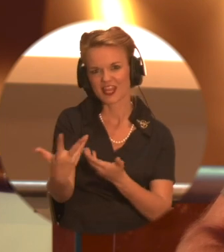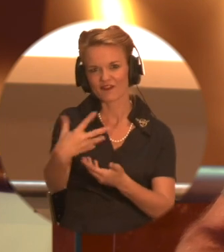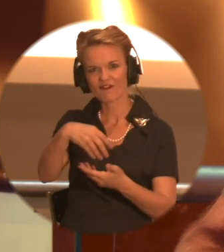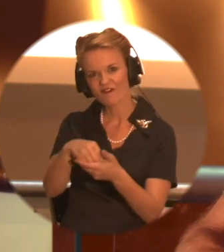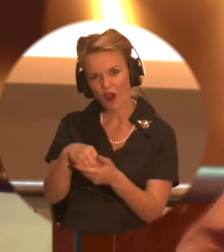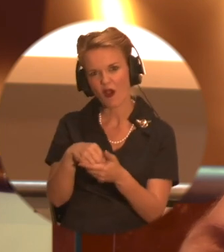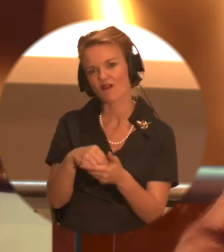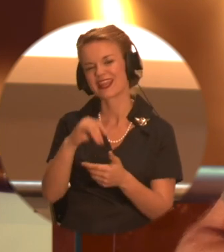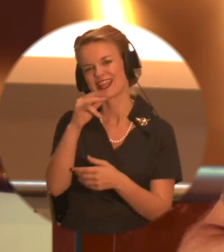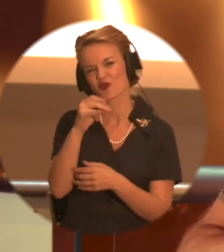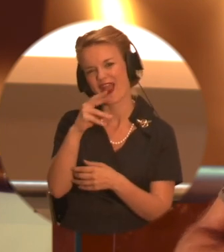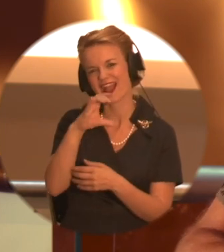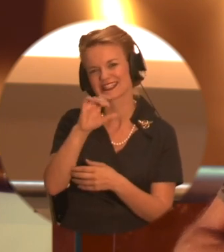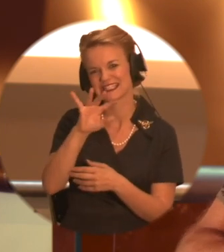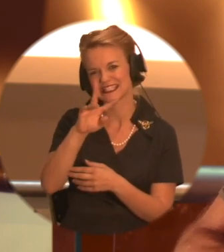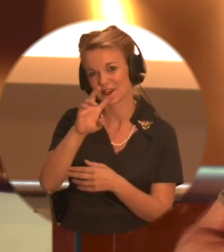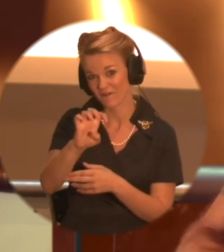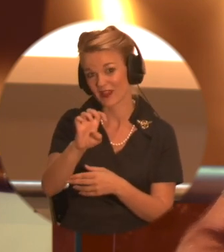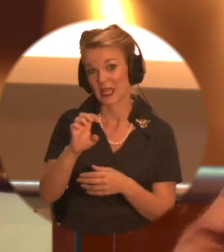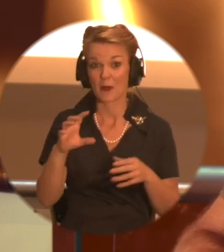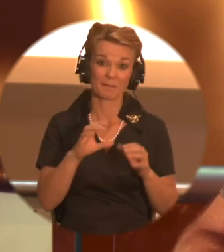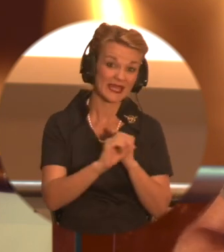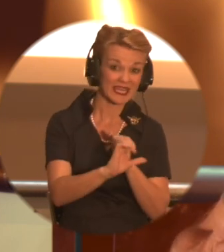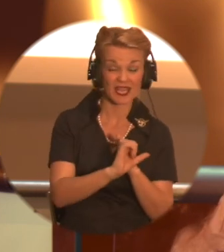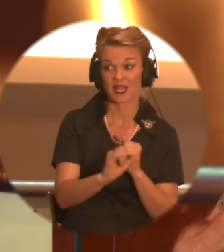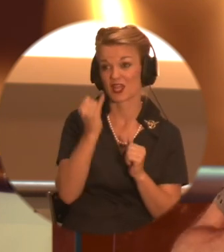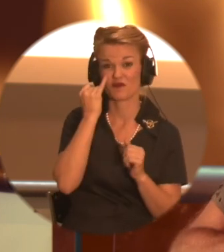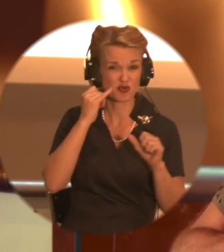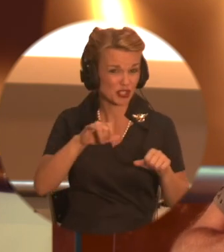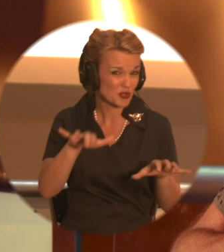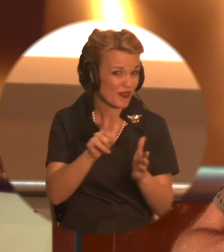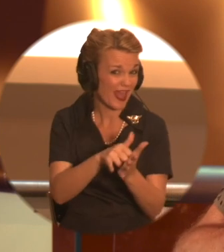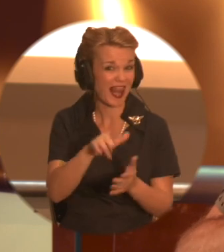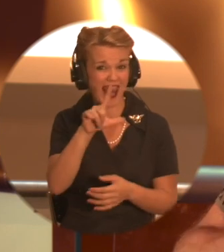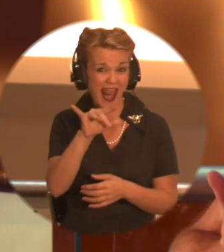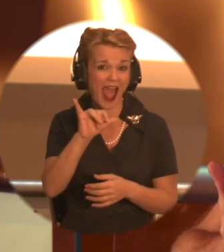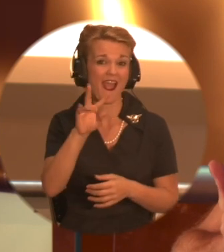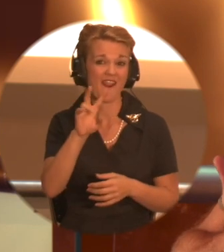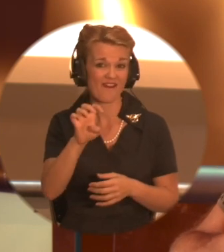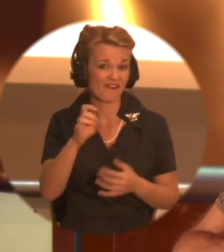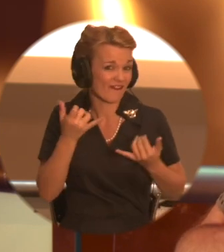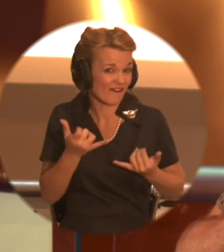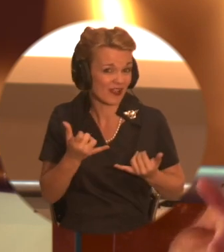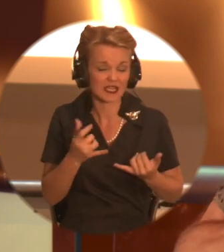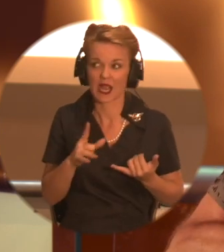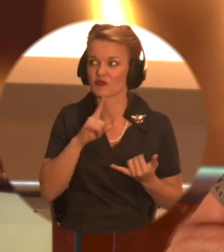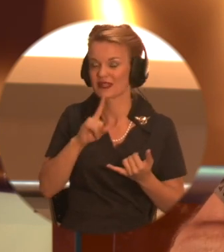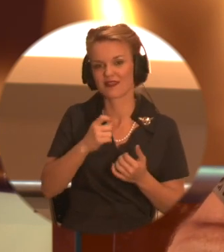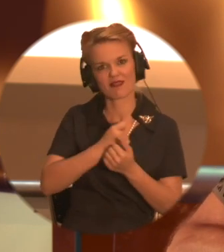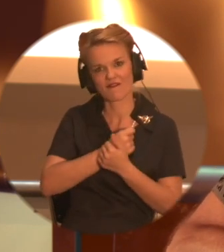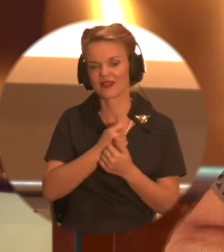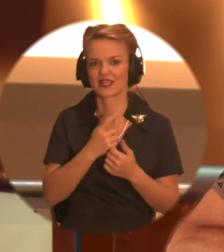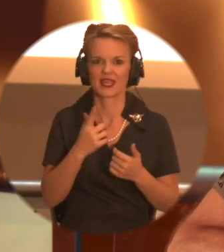-to-face conversation. agree a hundred percent. And if you can manage a way to do that live, which is what I love doing and it's mostly improvised. Yeah. So that's what I'm back